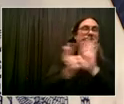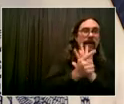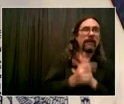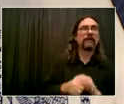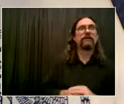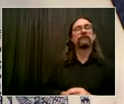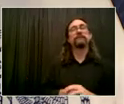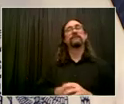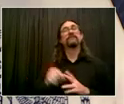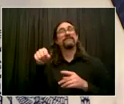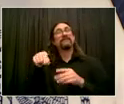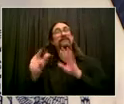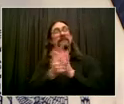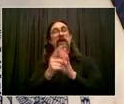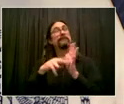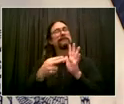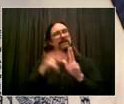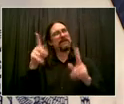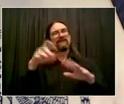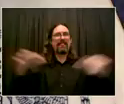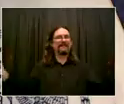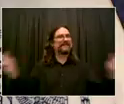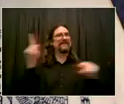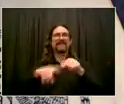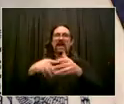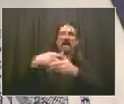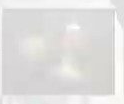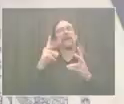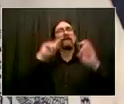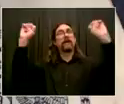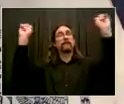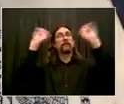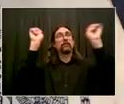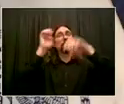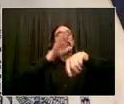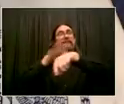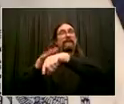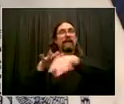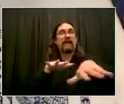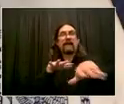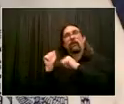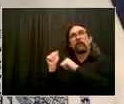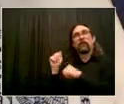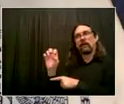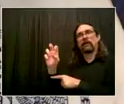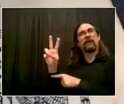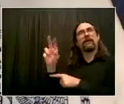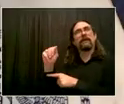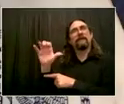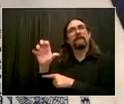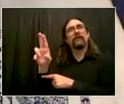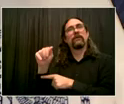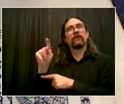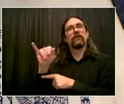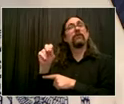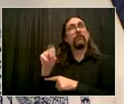That is a very, very different approach, but it's the kind of thing we now need to put on the table. We've all seen those signs when you drive around the city, coastal